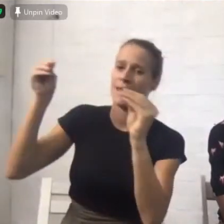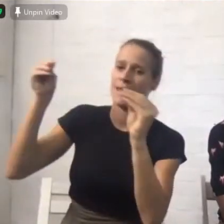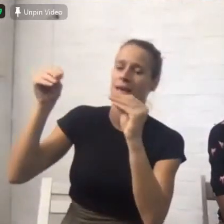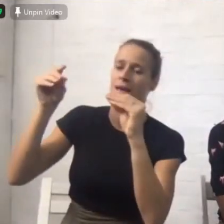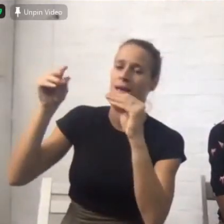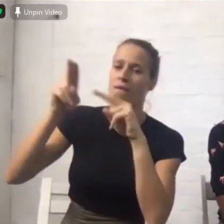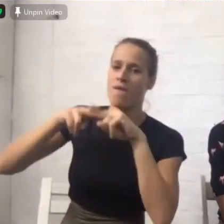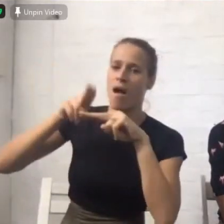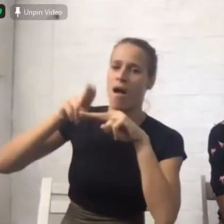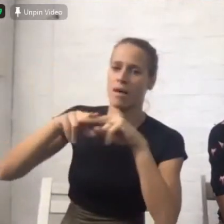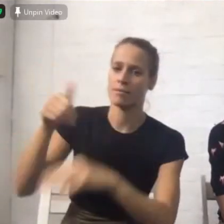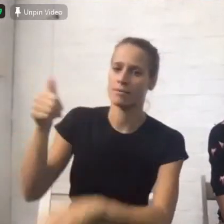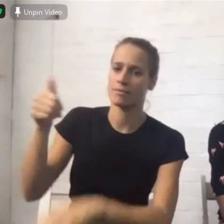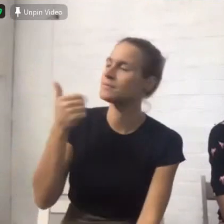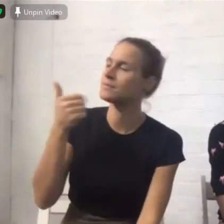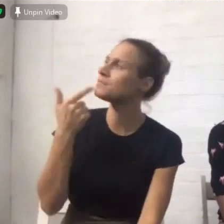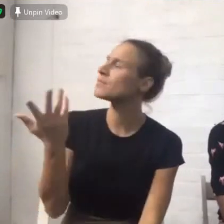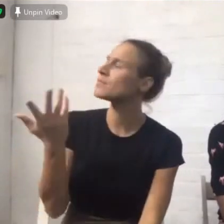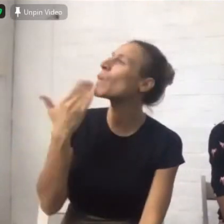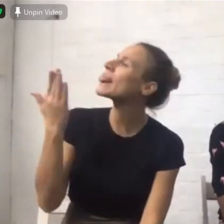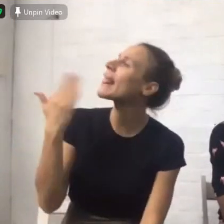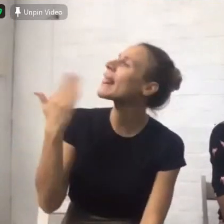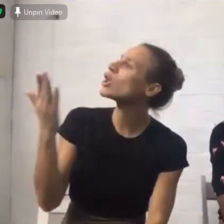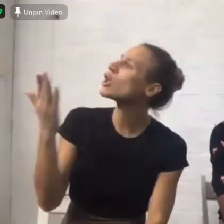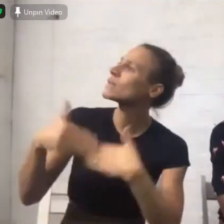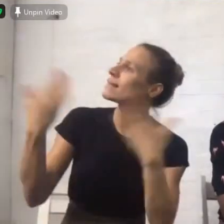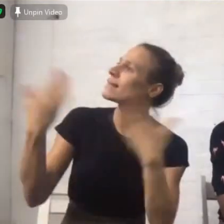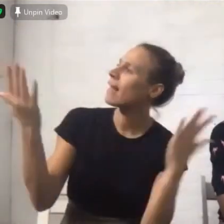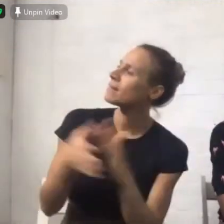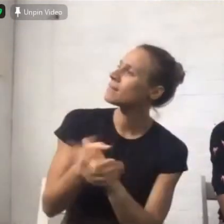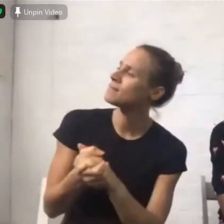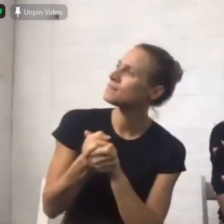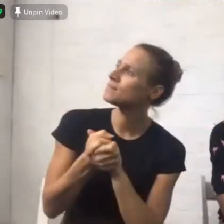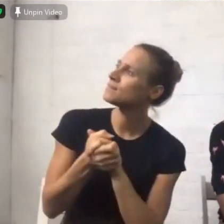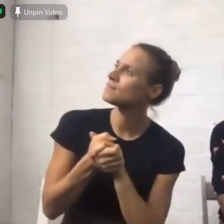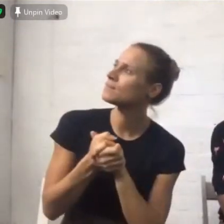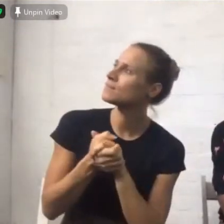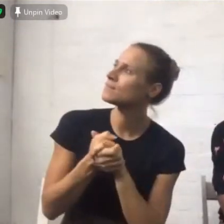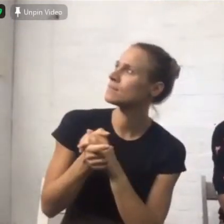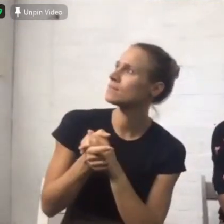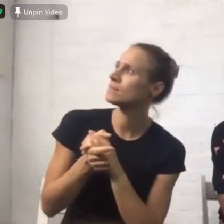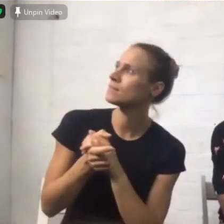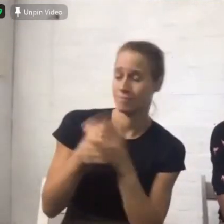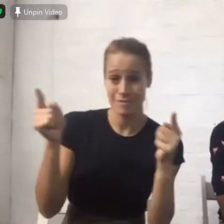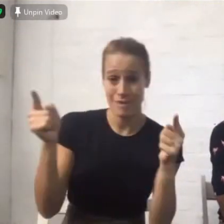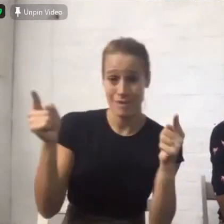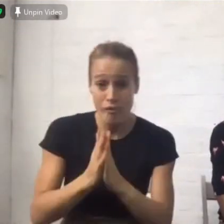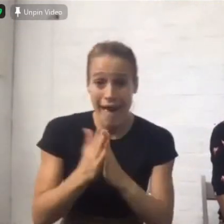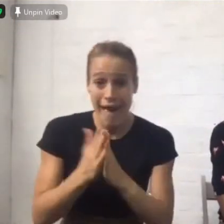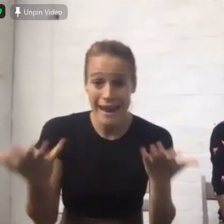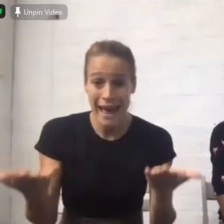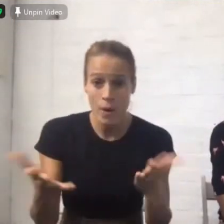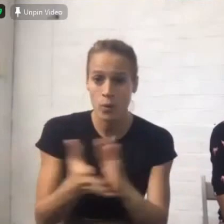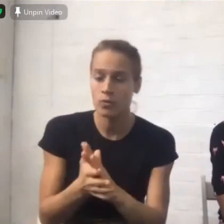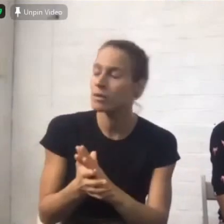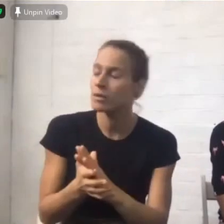I want to thank you today you can pray this in the room with me that you love me